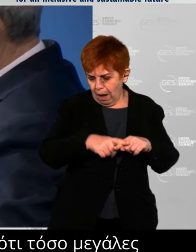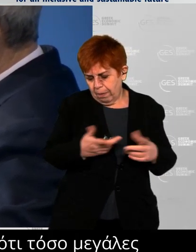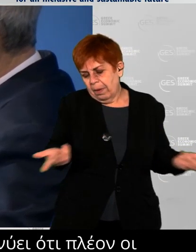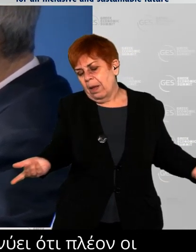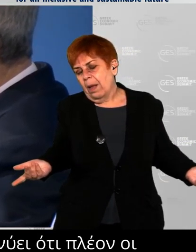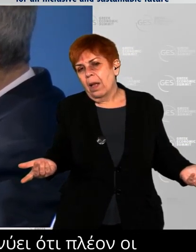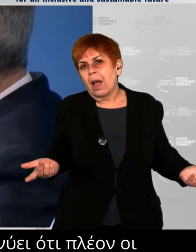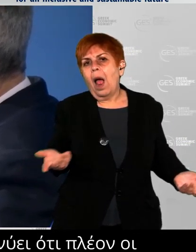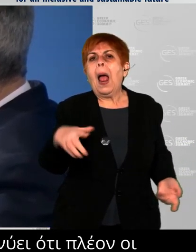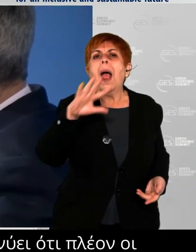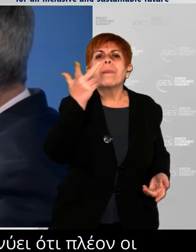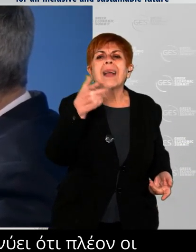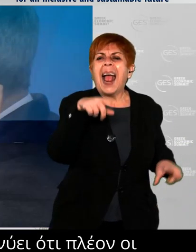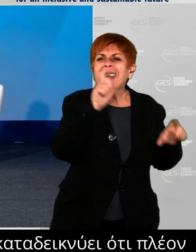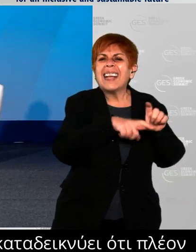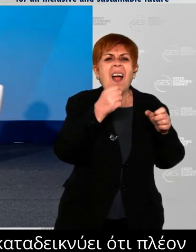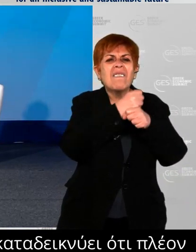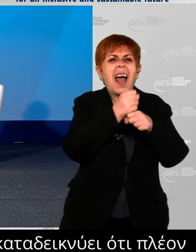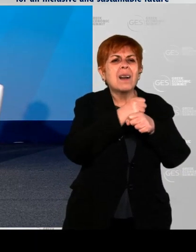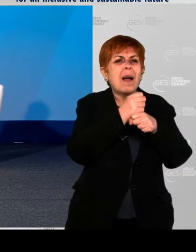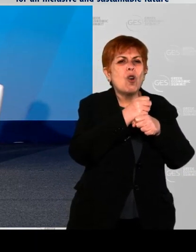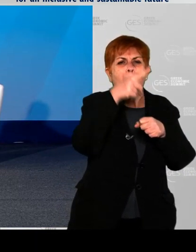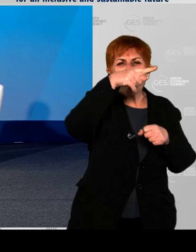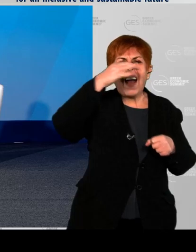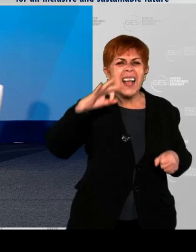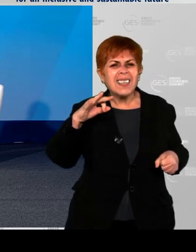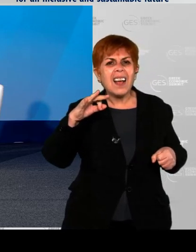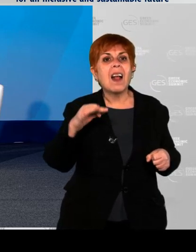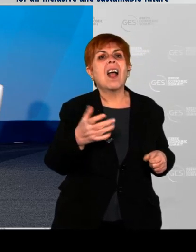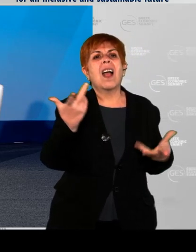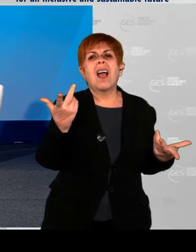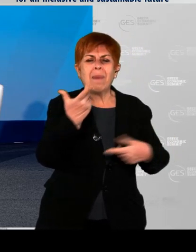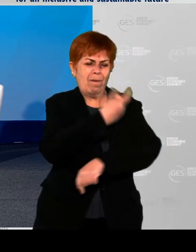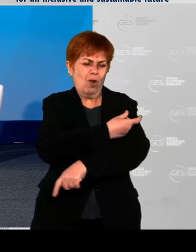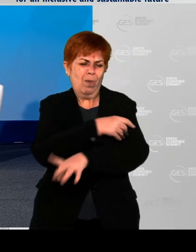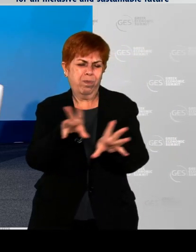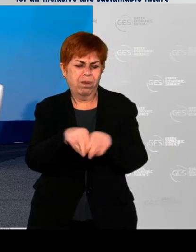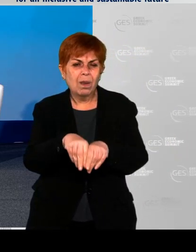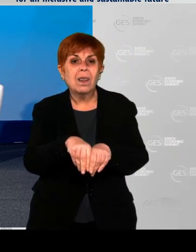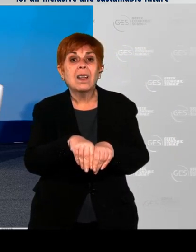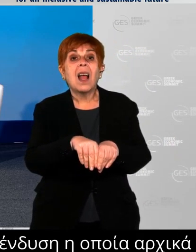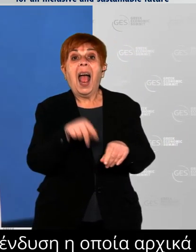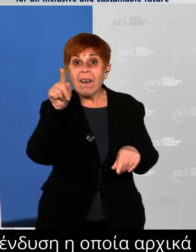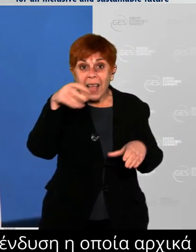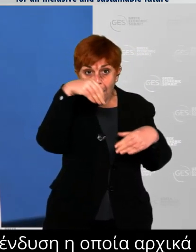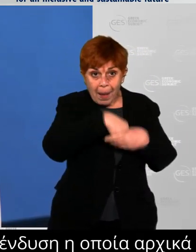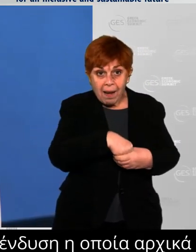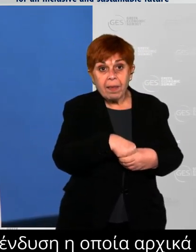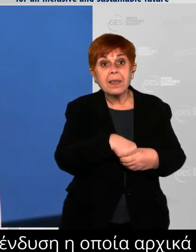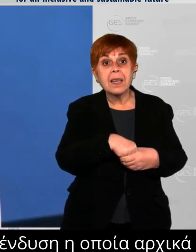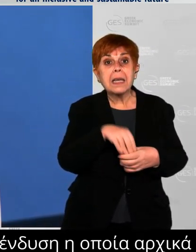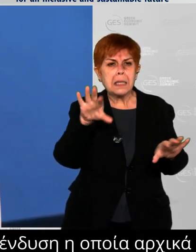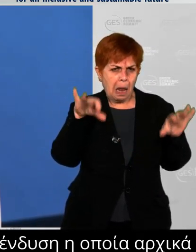an investment that was originally scaled for the high double digits or low triple digits